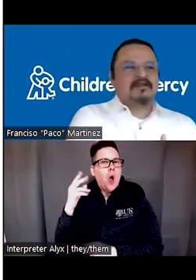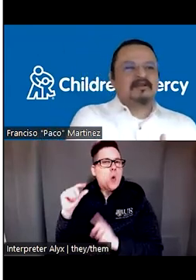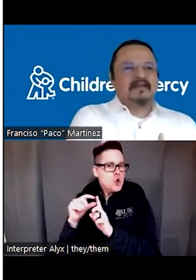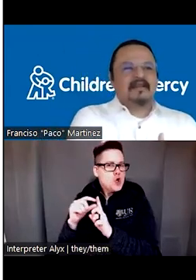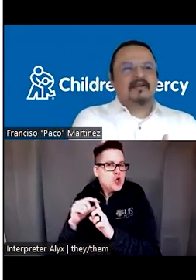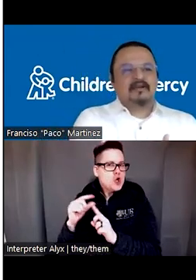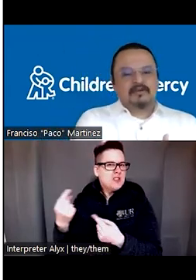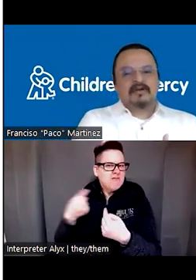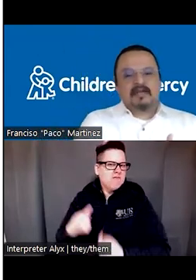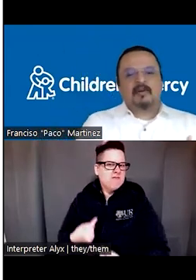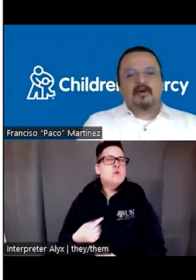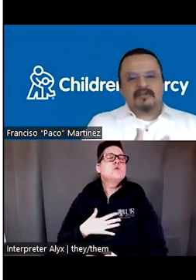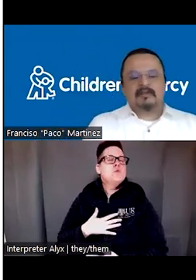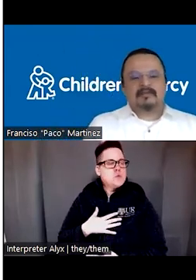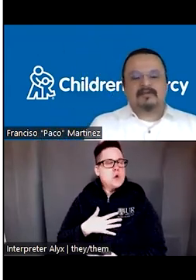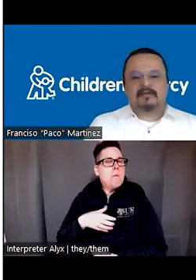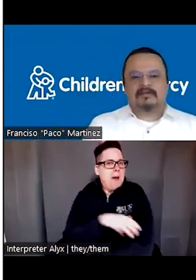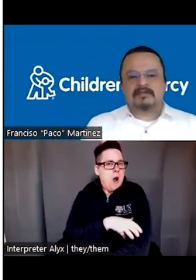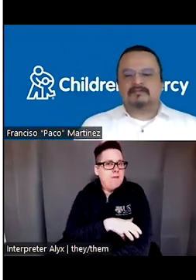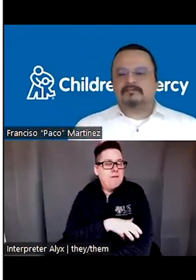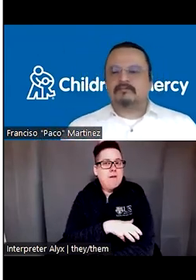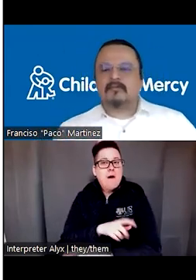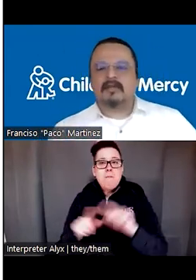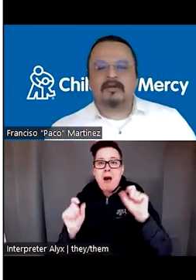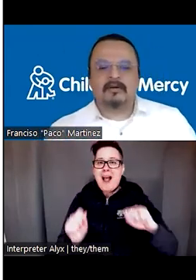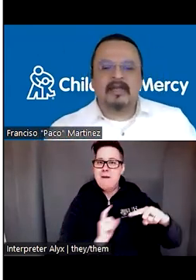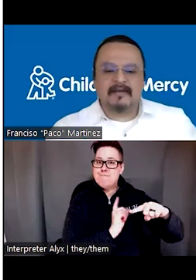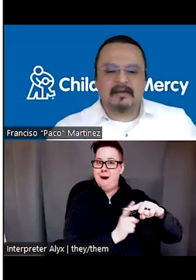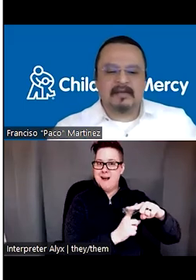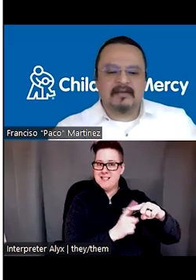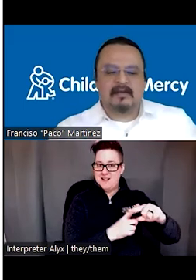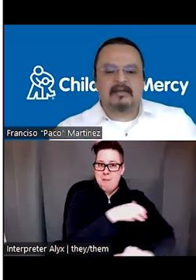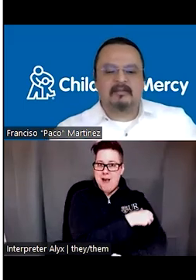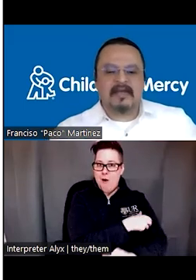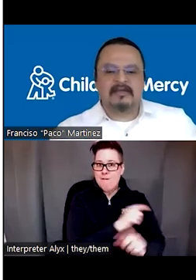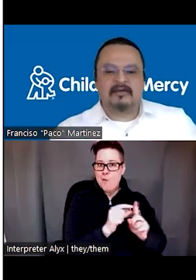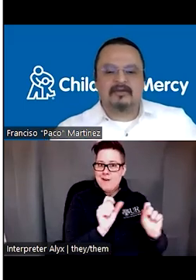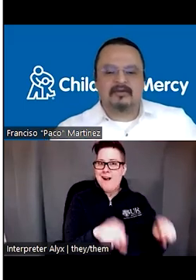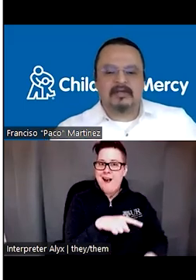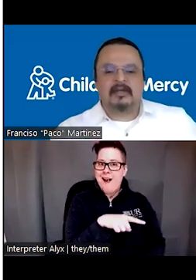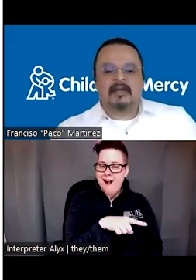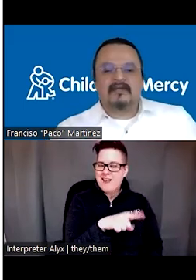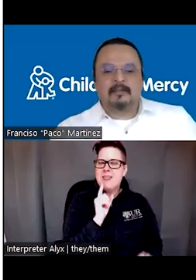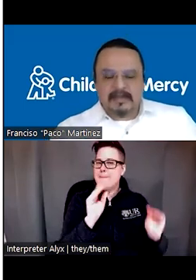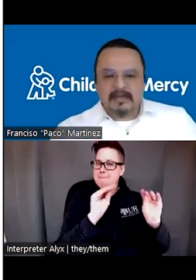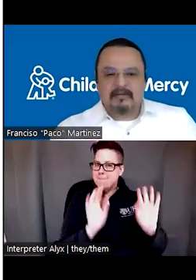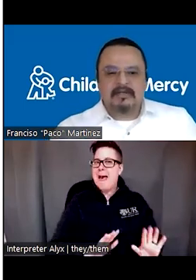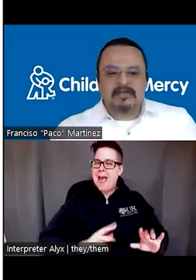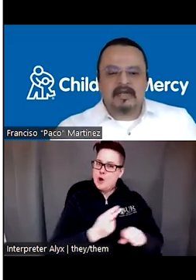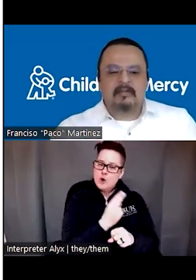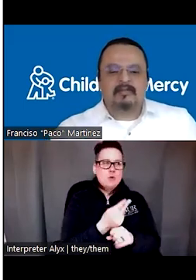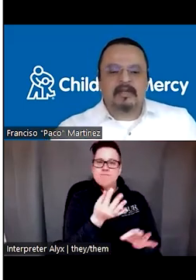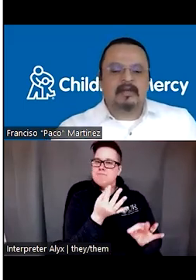direction. They are going to create positive results. So that's, that's the, the magic of using plain